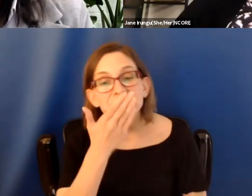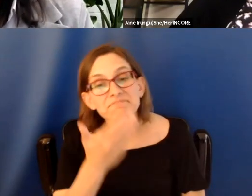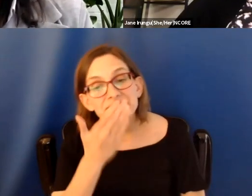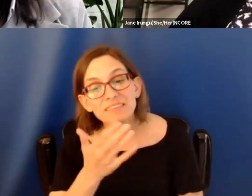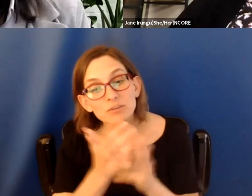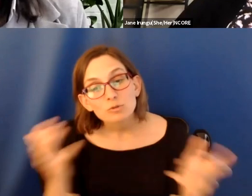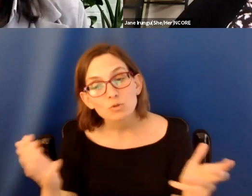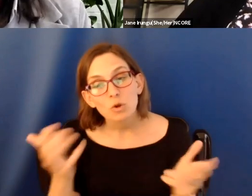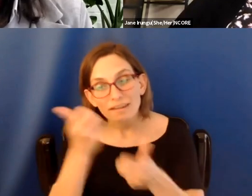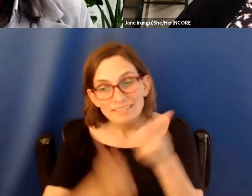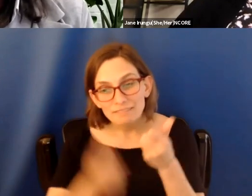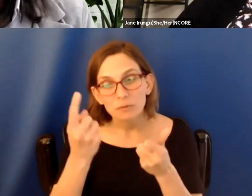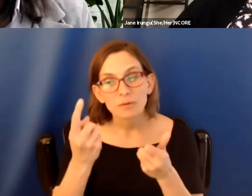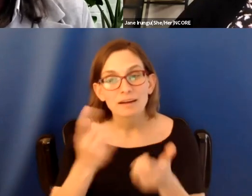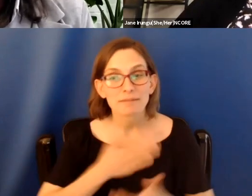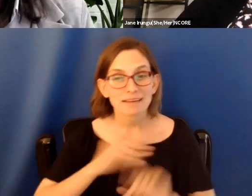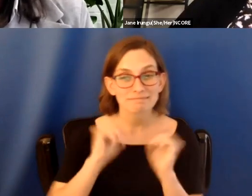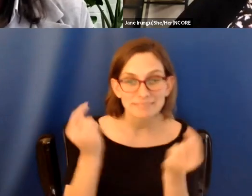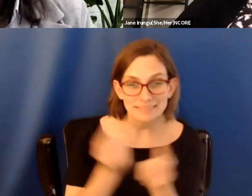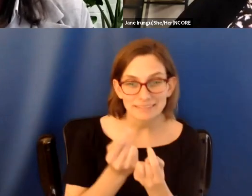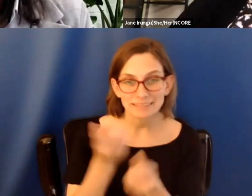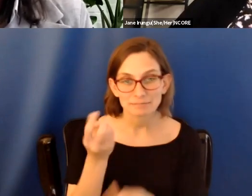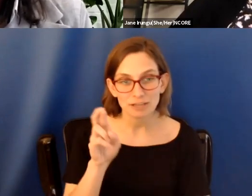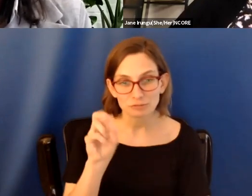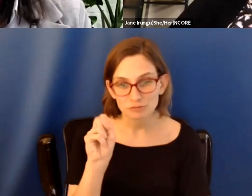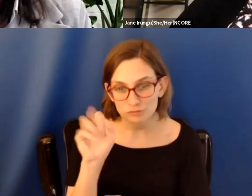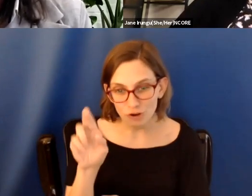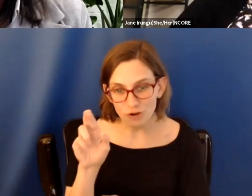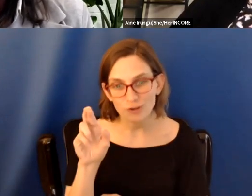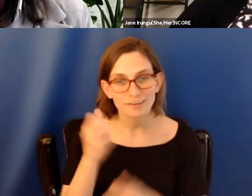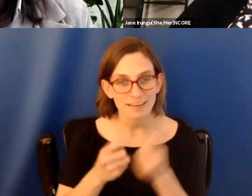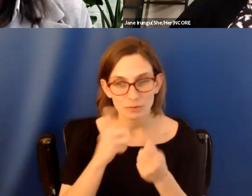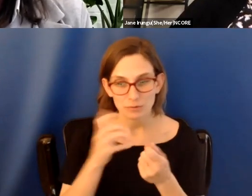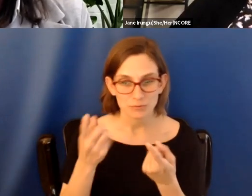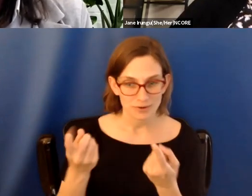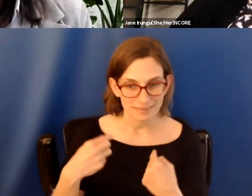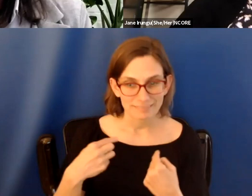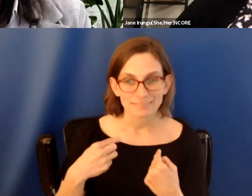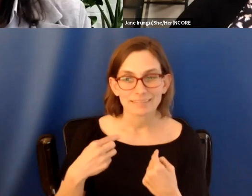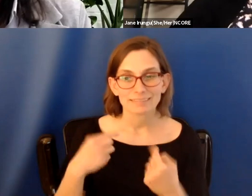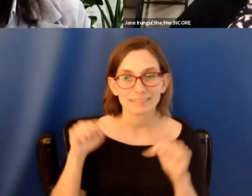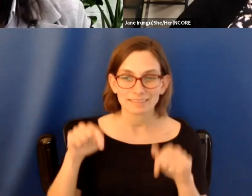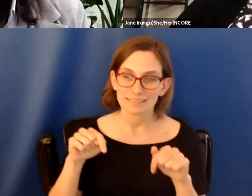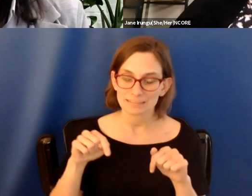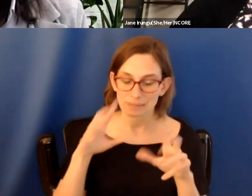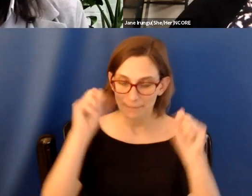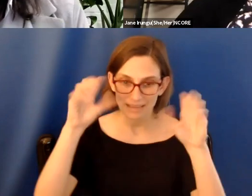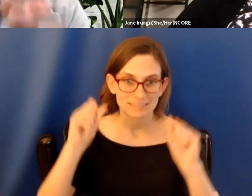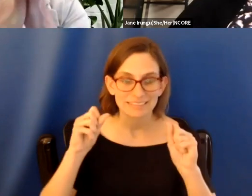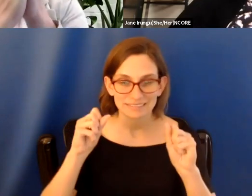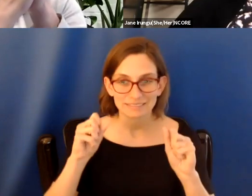very much, everybody, to my team and to Dr. Starr and to everyone who attended. This was amazing.